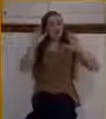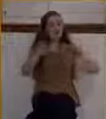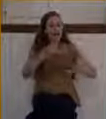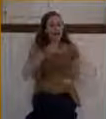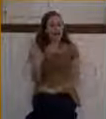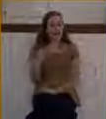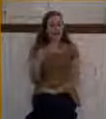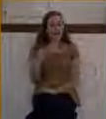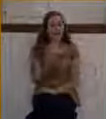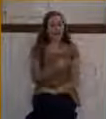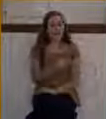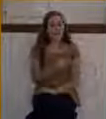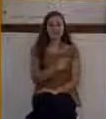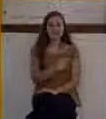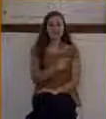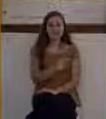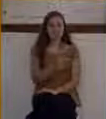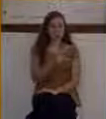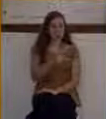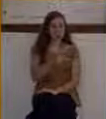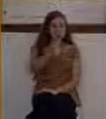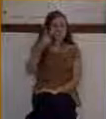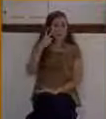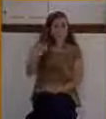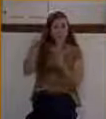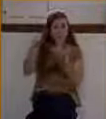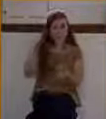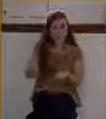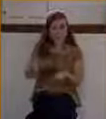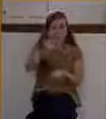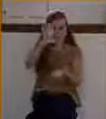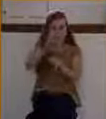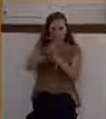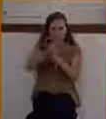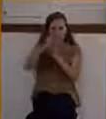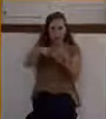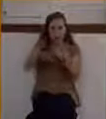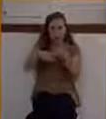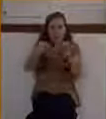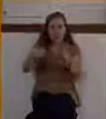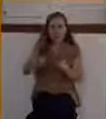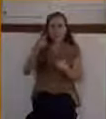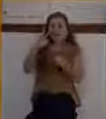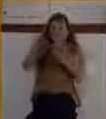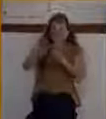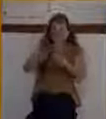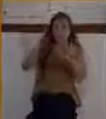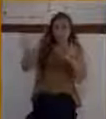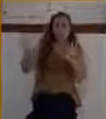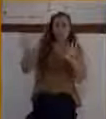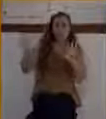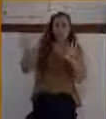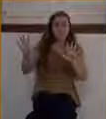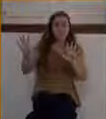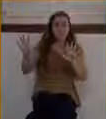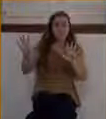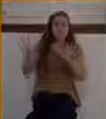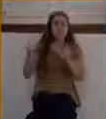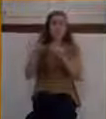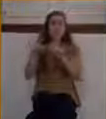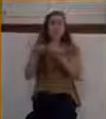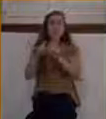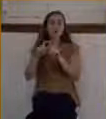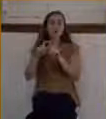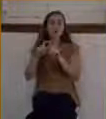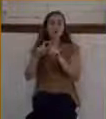way, not only did he receive his sight, look at the word whole. Thy faith has made thee whole. The verb here is not the normal word for a healing. It's not Imeo,